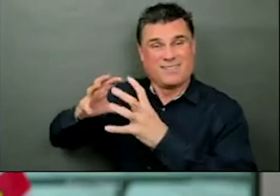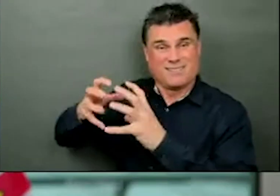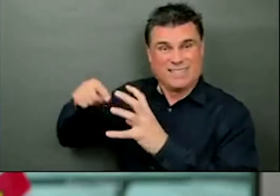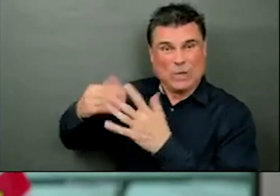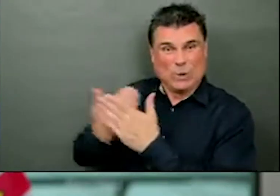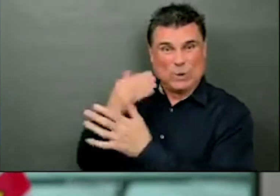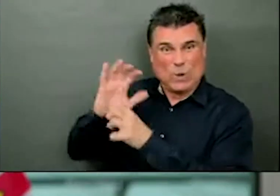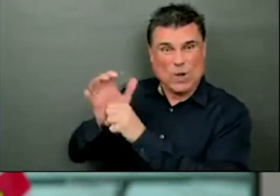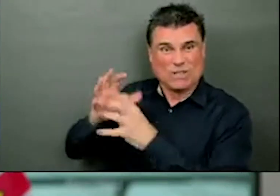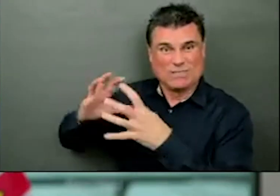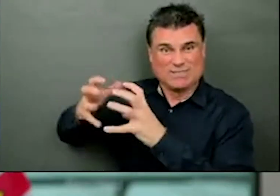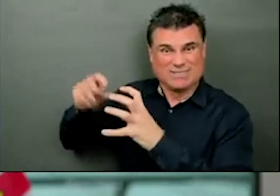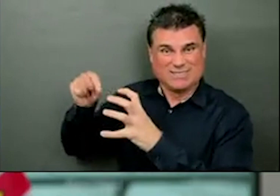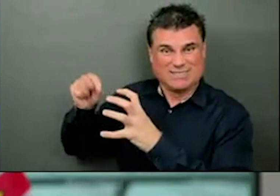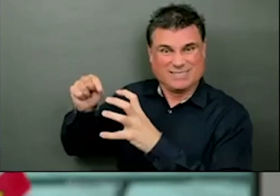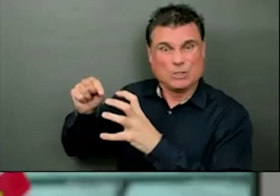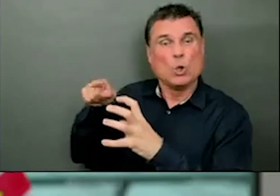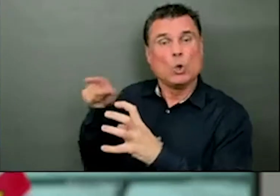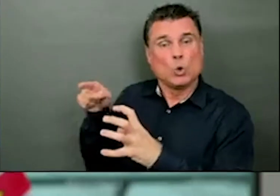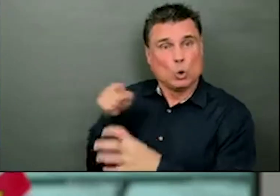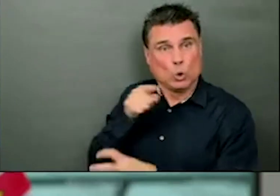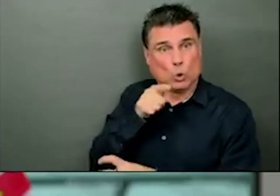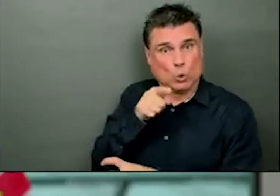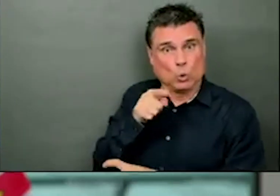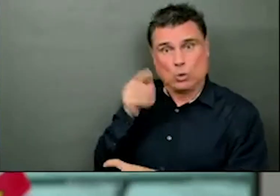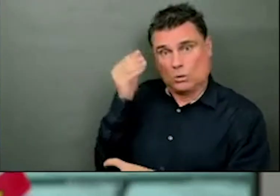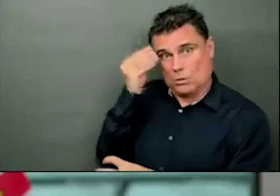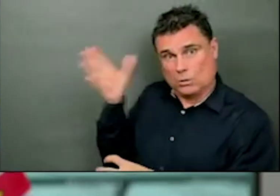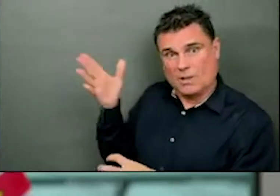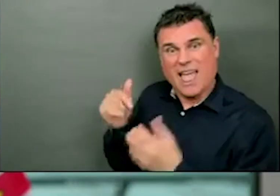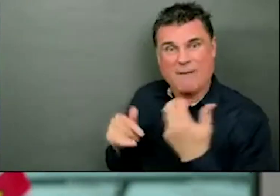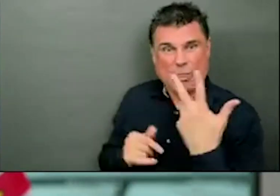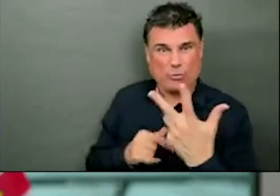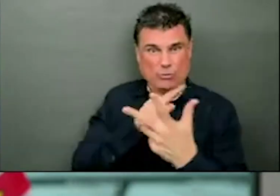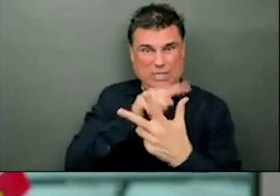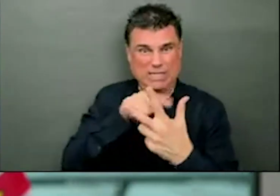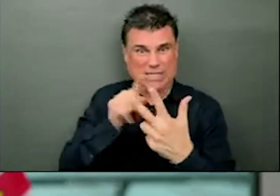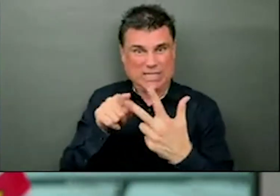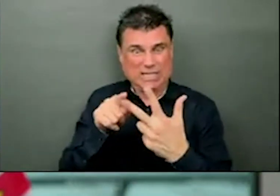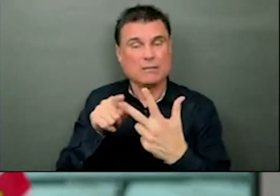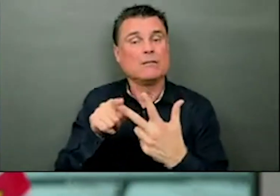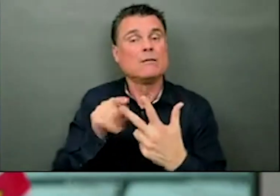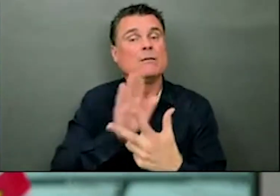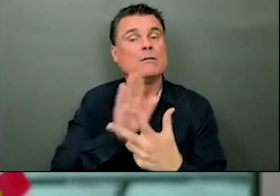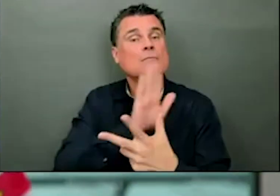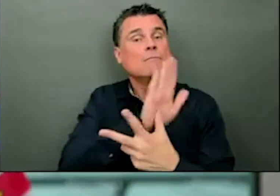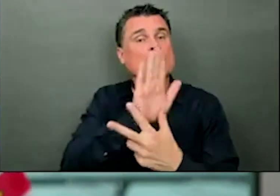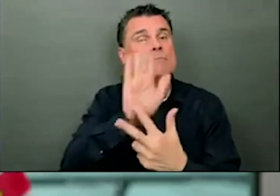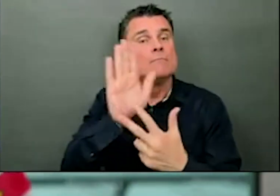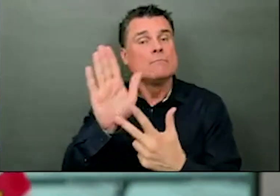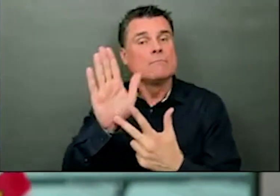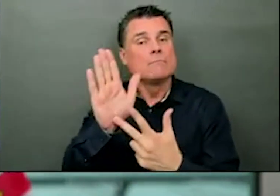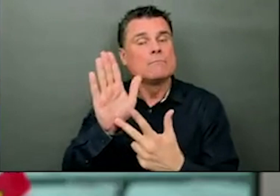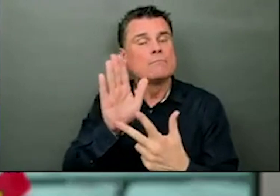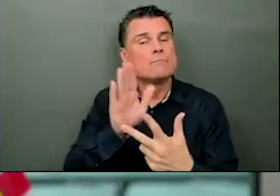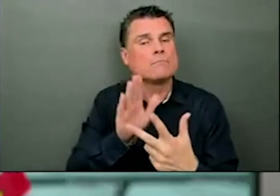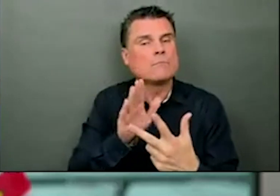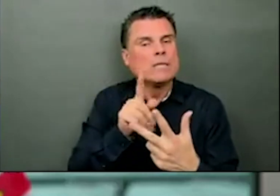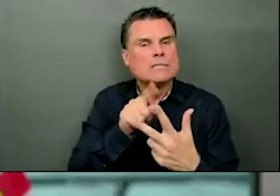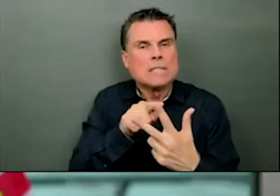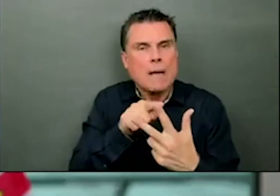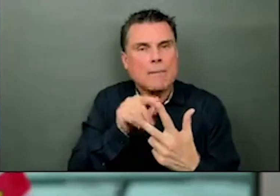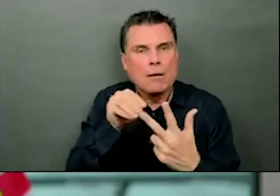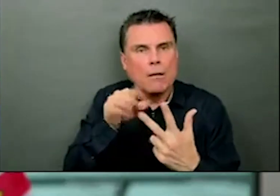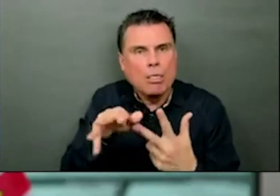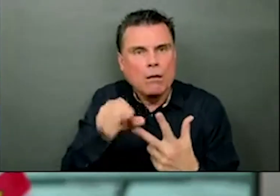or is there a potential cluster of cases anywhere? Yeah, there's been a couple of both. So, I can